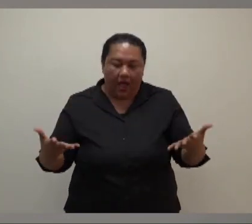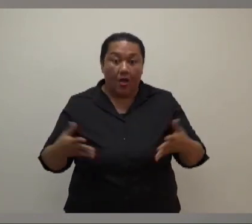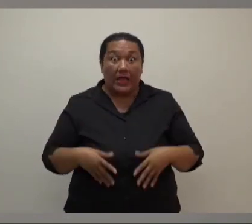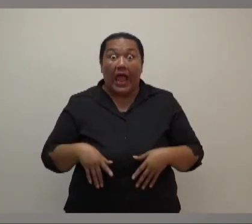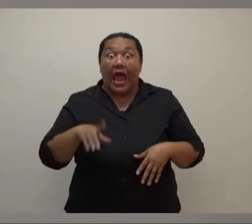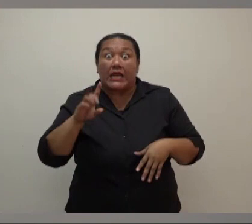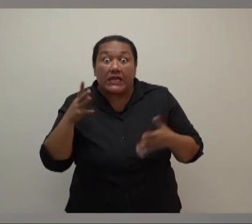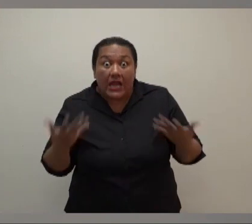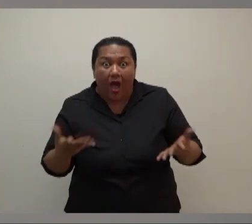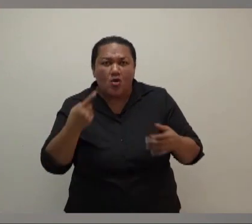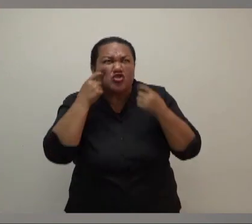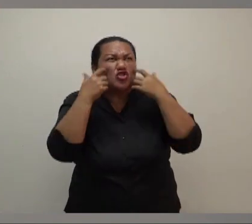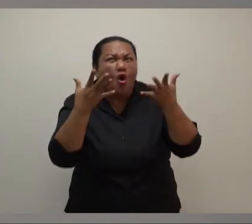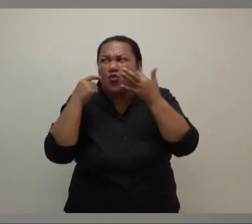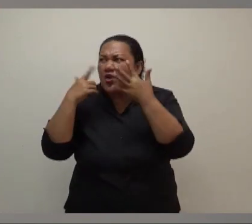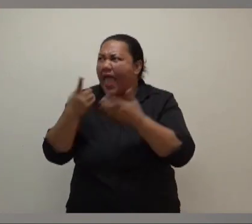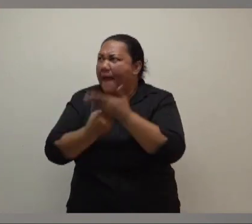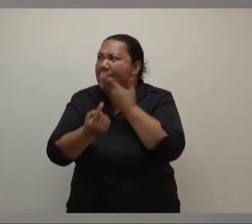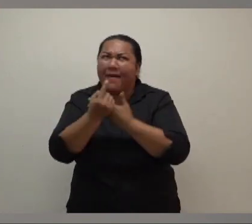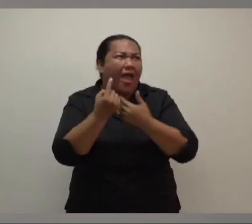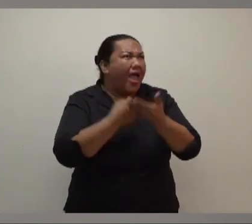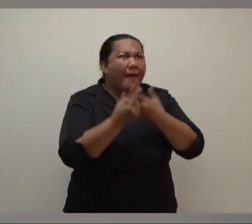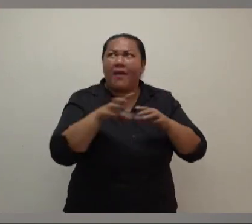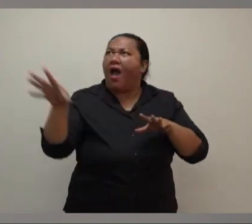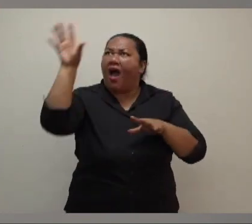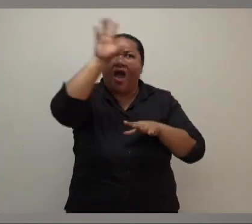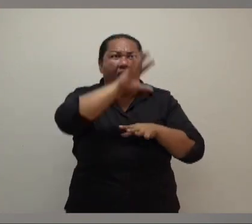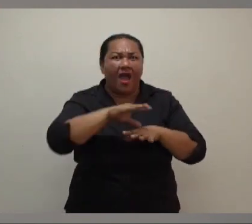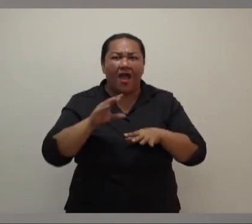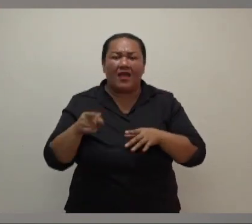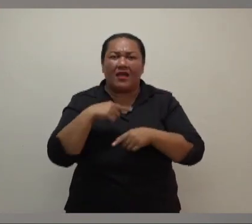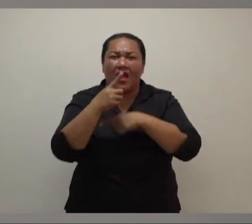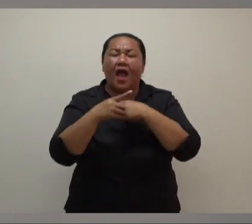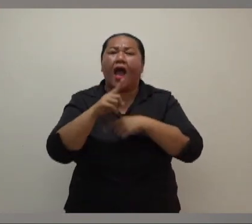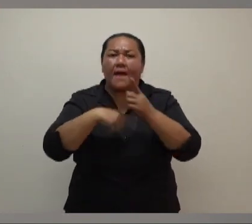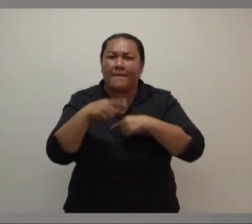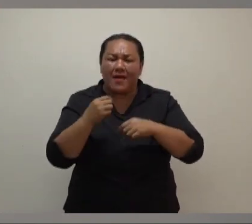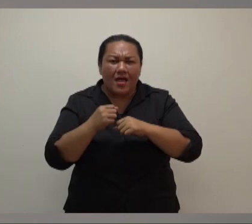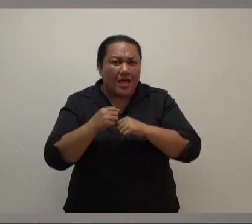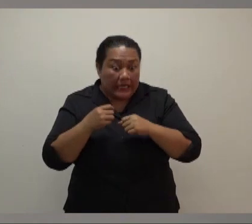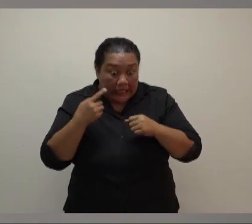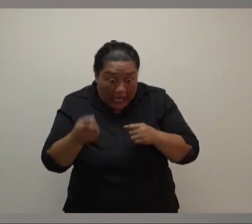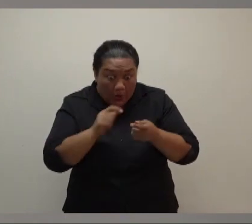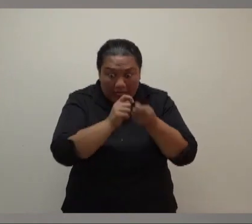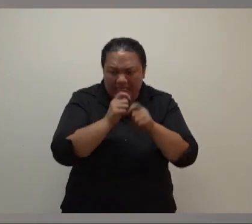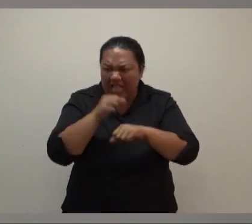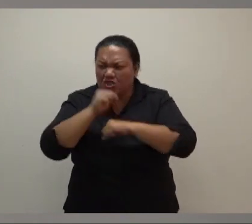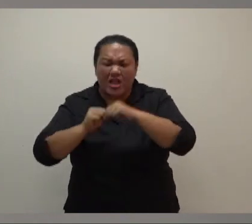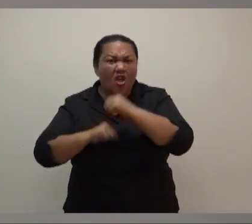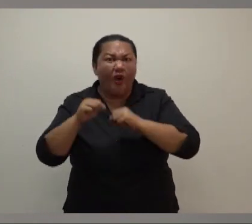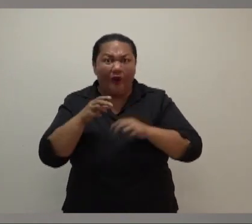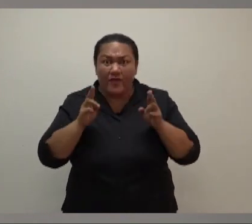phenomena is indisputable. It is not only testing human-made infrastructure, but the barriers built by nature.